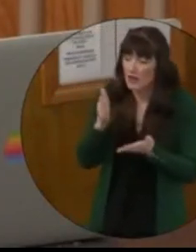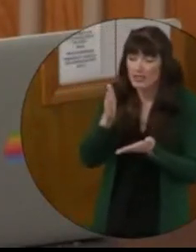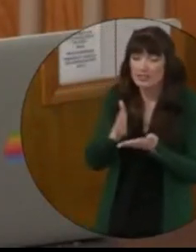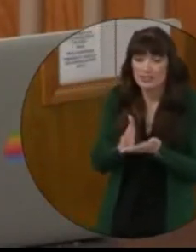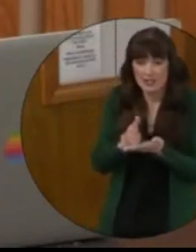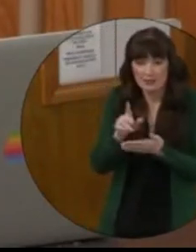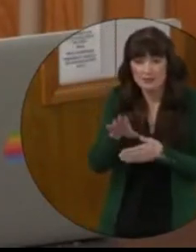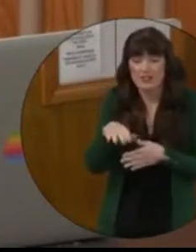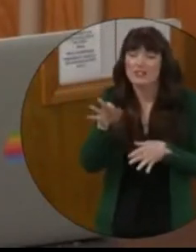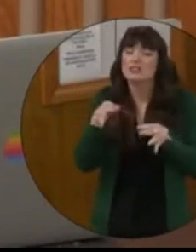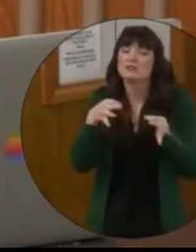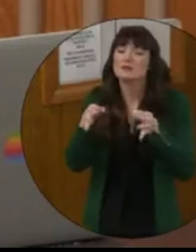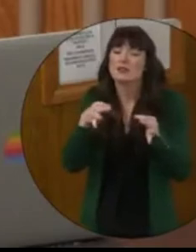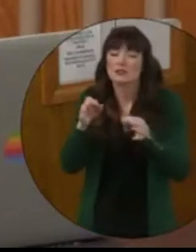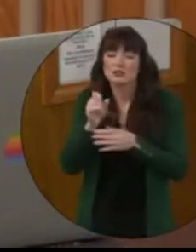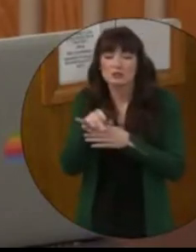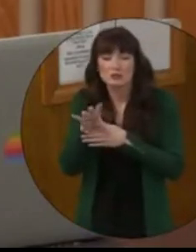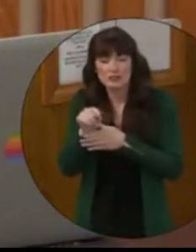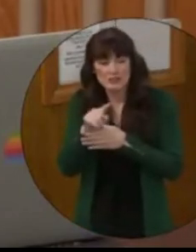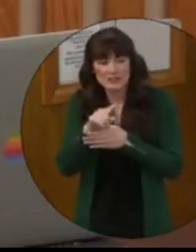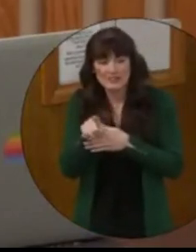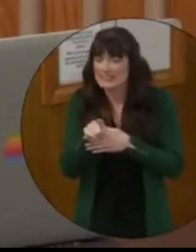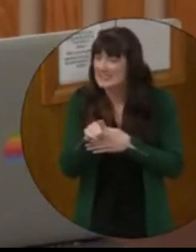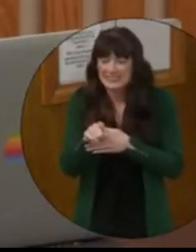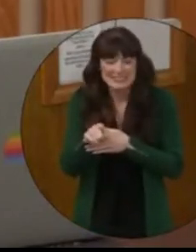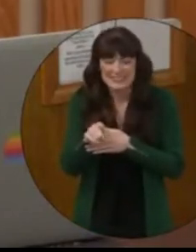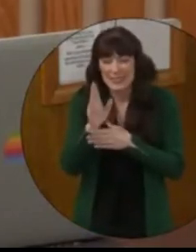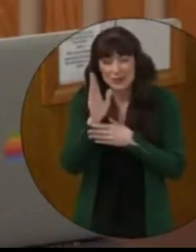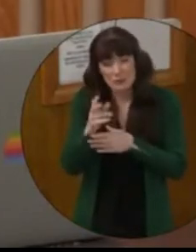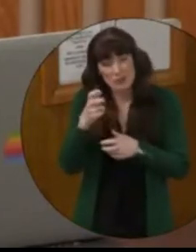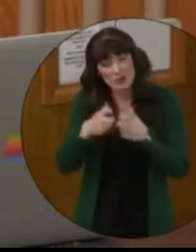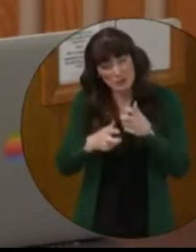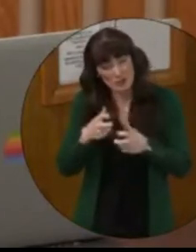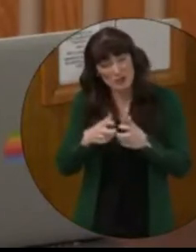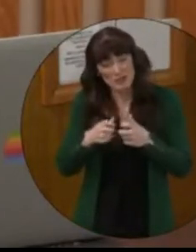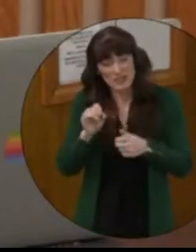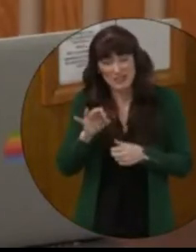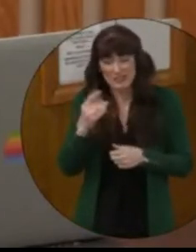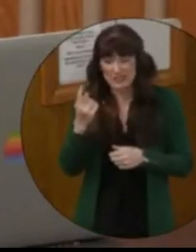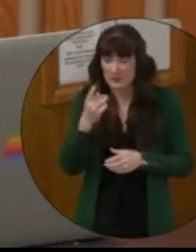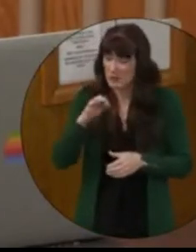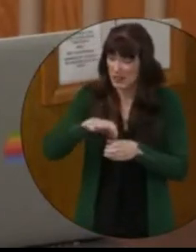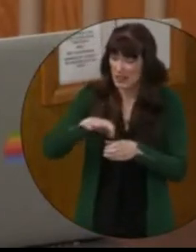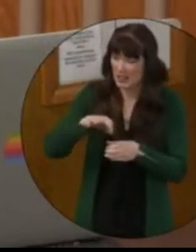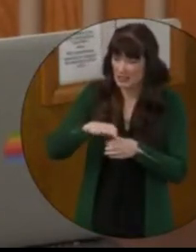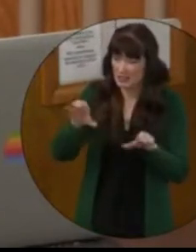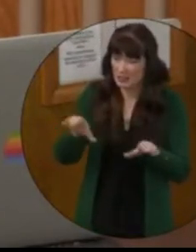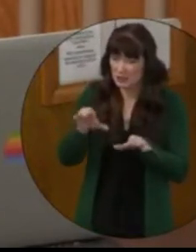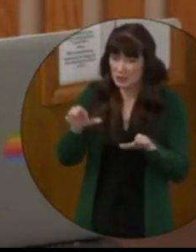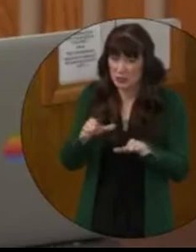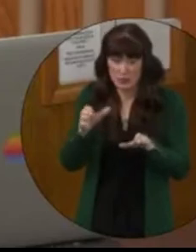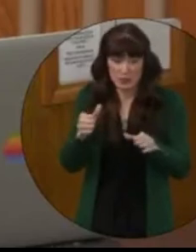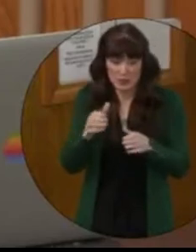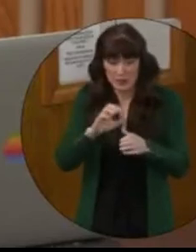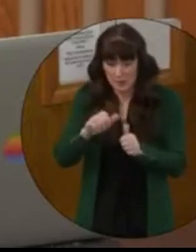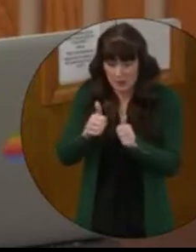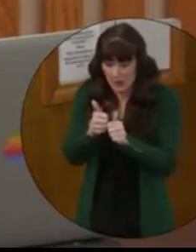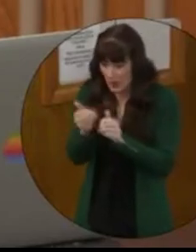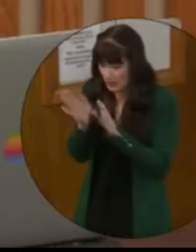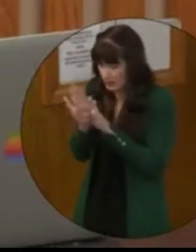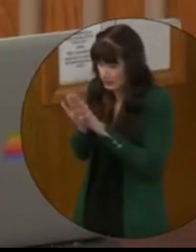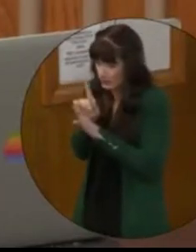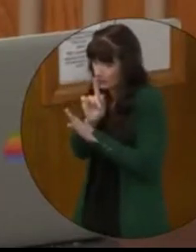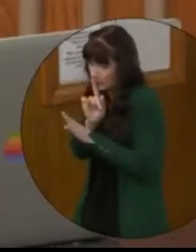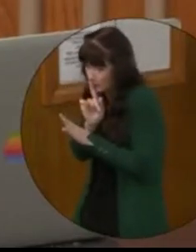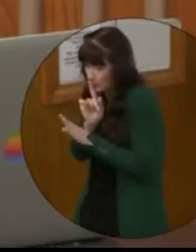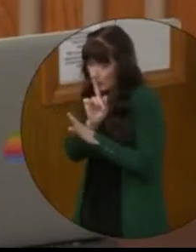efforts by explaining to the superintendent how problematic it was for an elected official to do this behind closed doors. You then